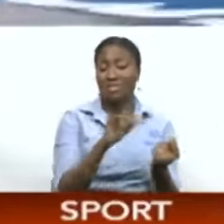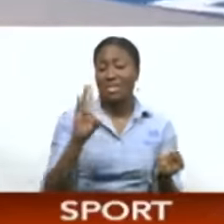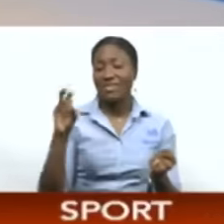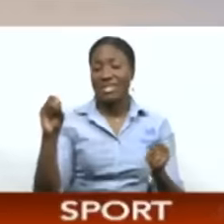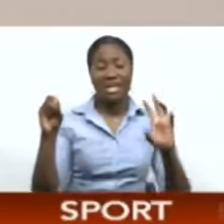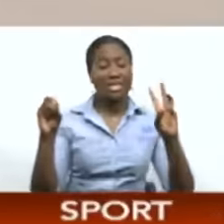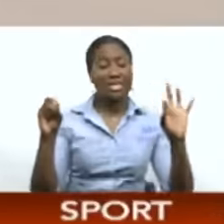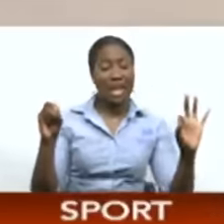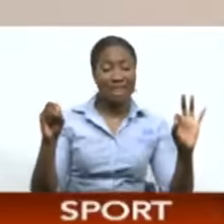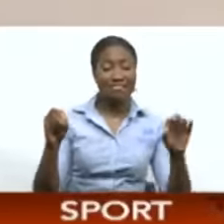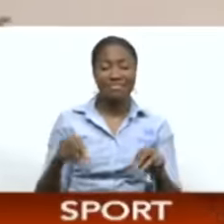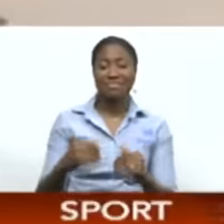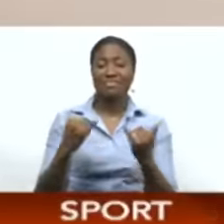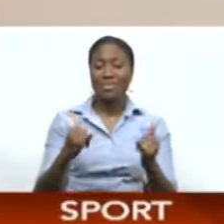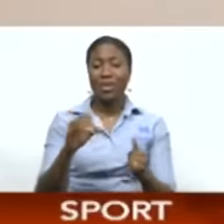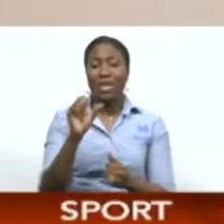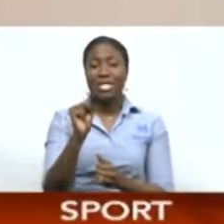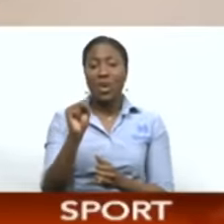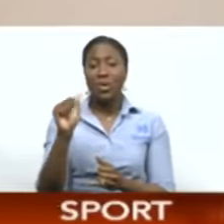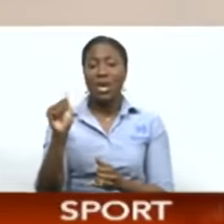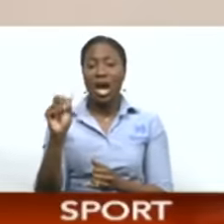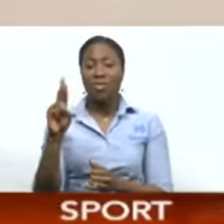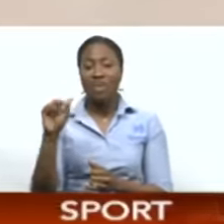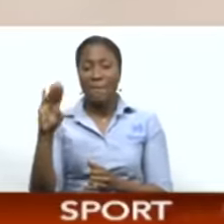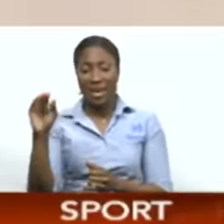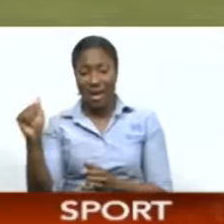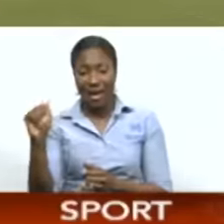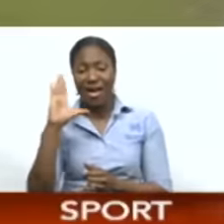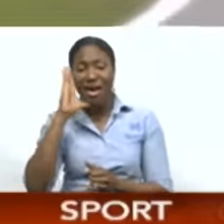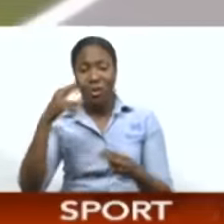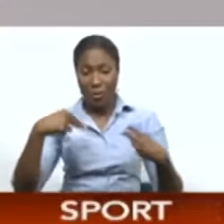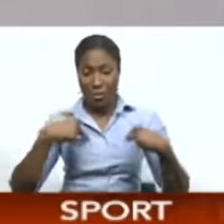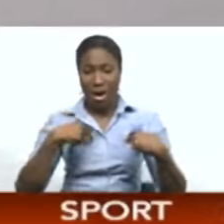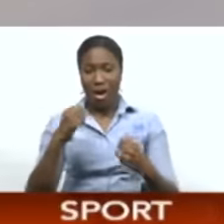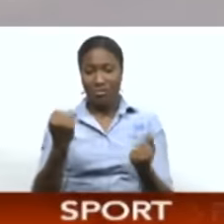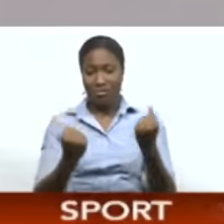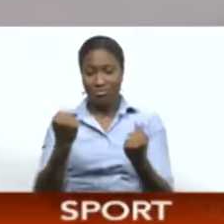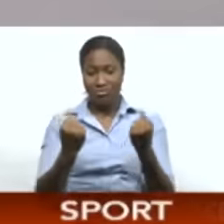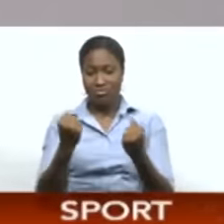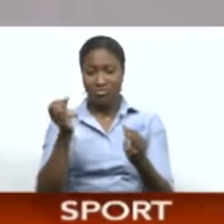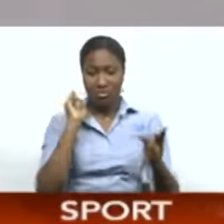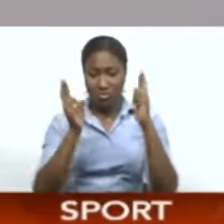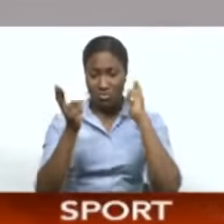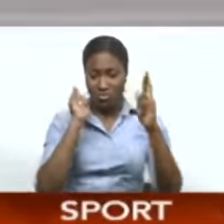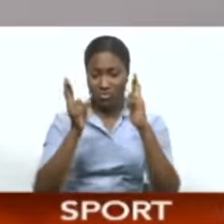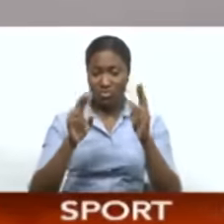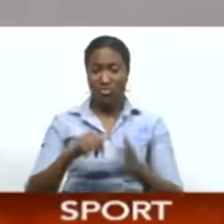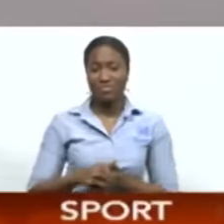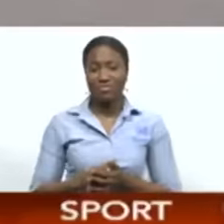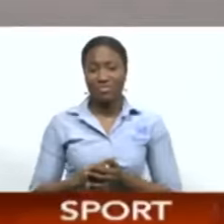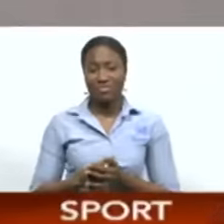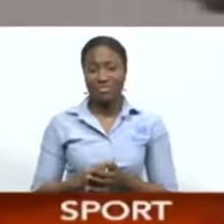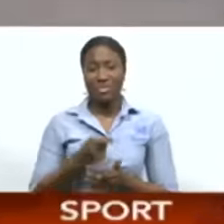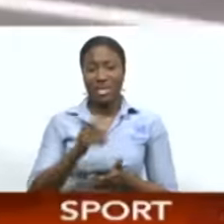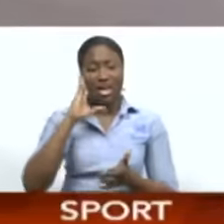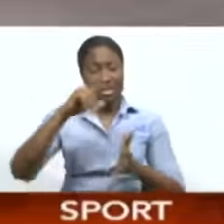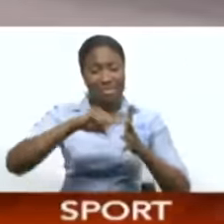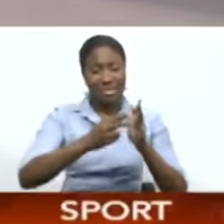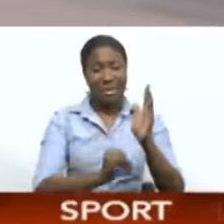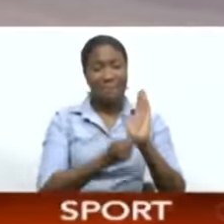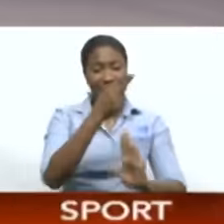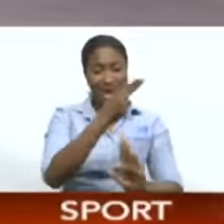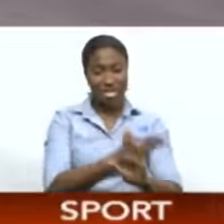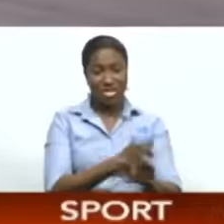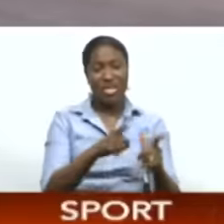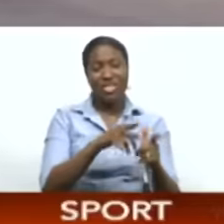Saudi Arabia will host the opening event of the expanded Formula 1 F1 Academy series. The series will start in March, then